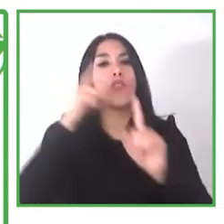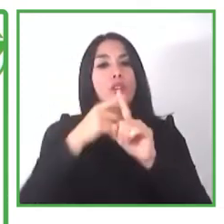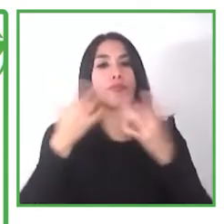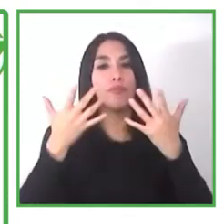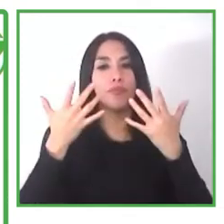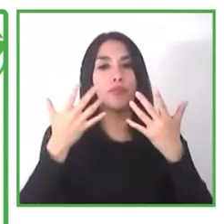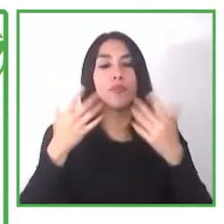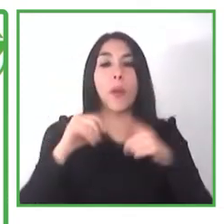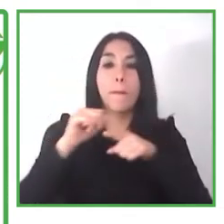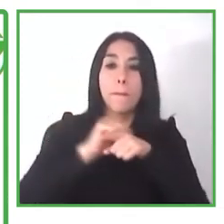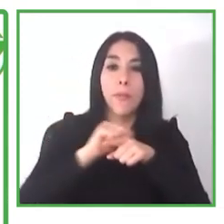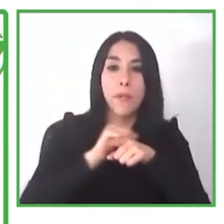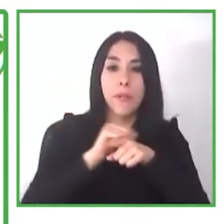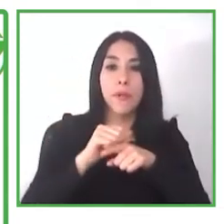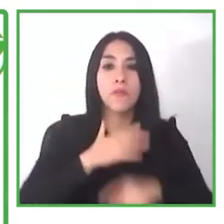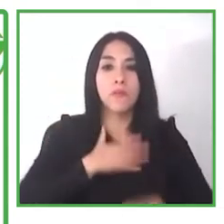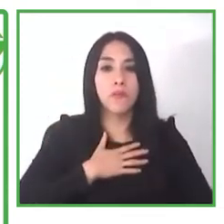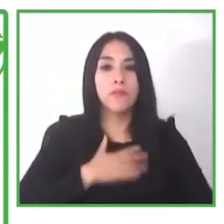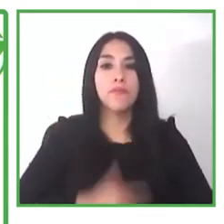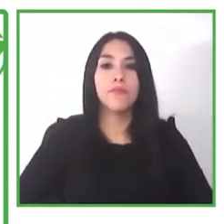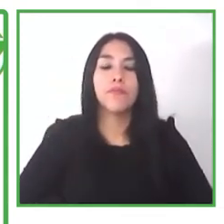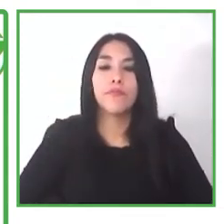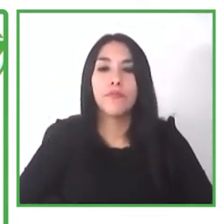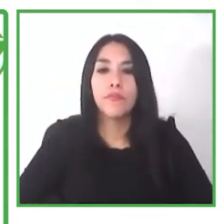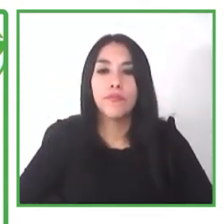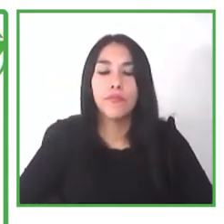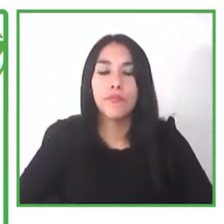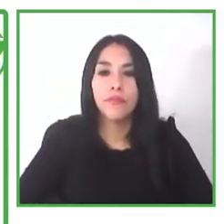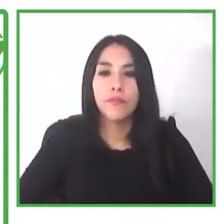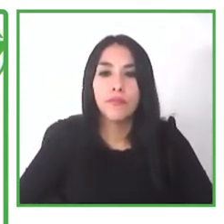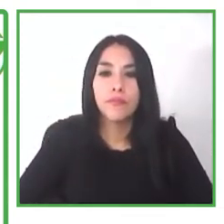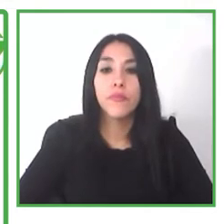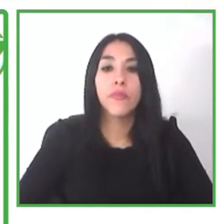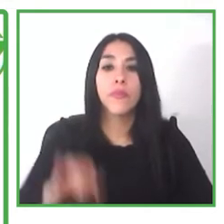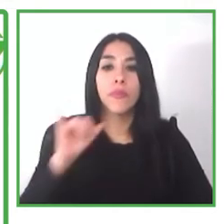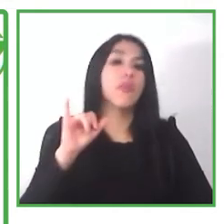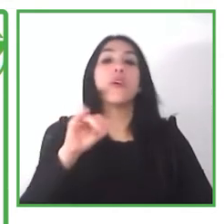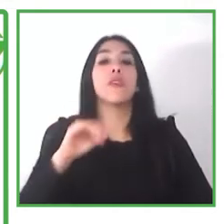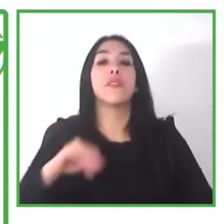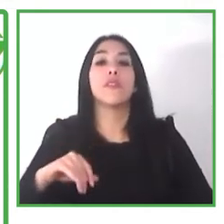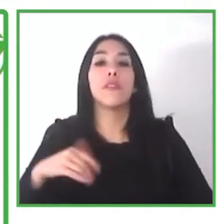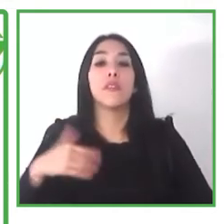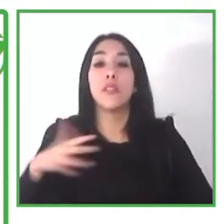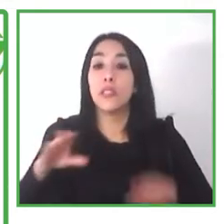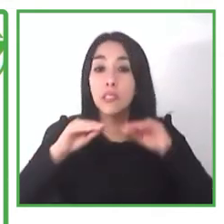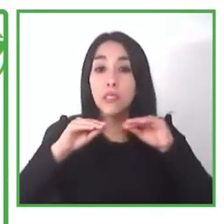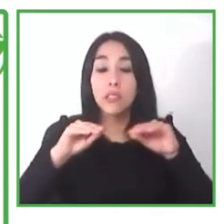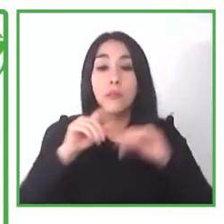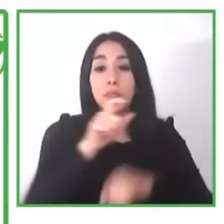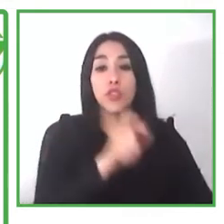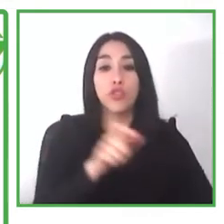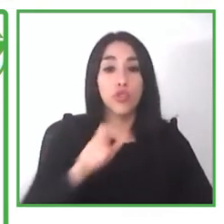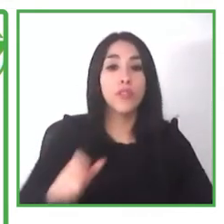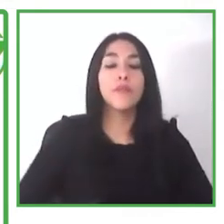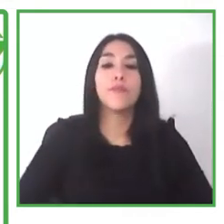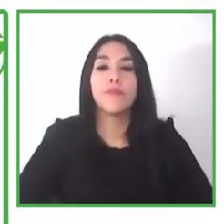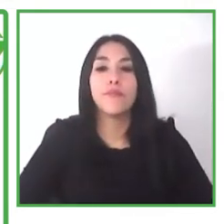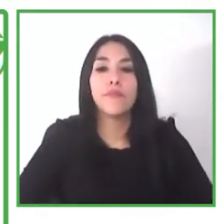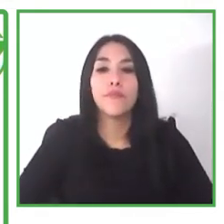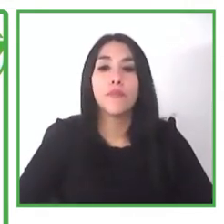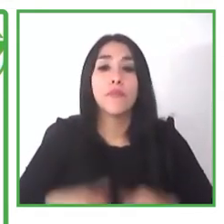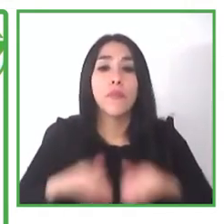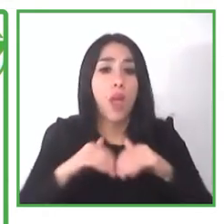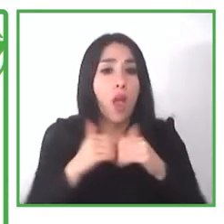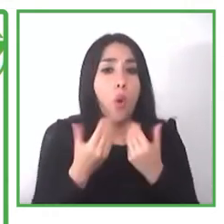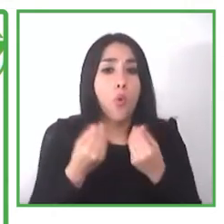uh teach his colleagues and how to do some stress during the active bus so